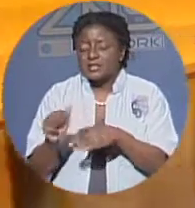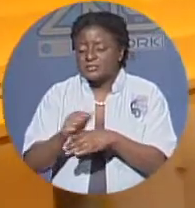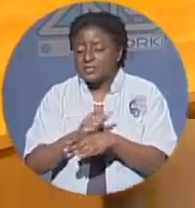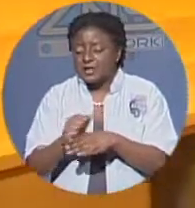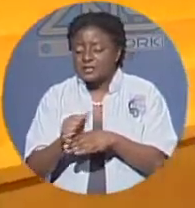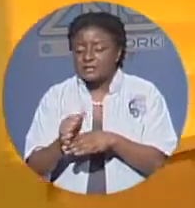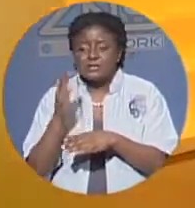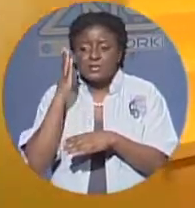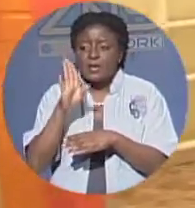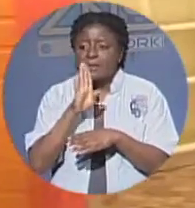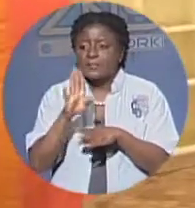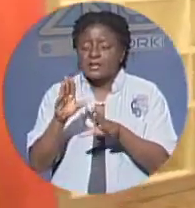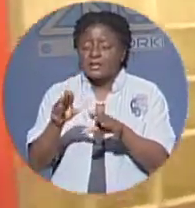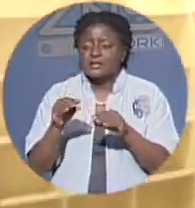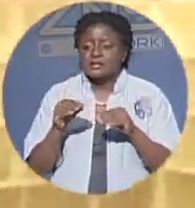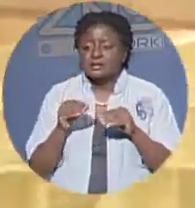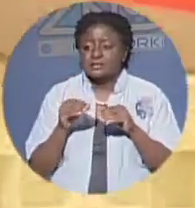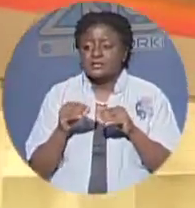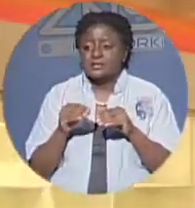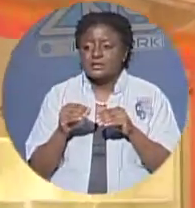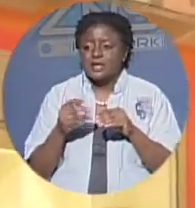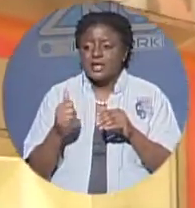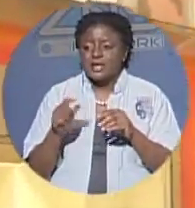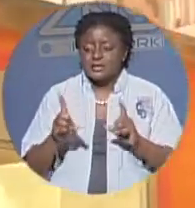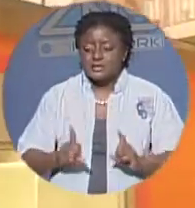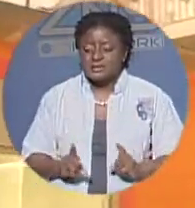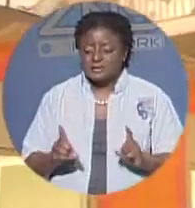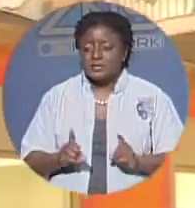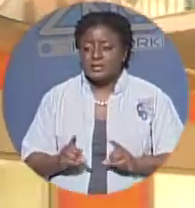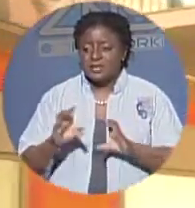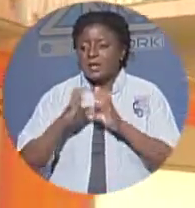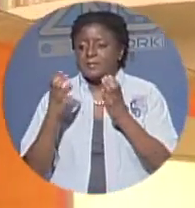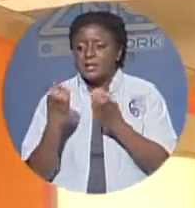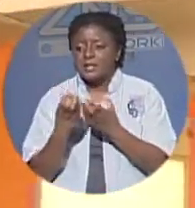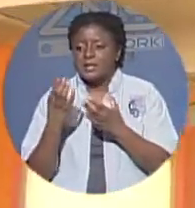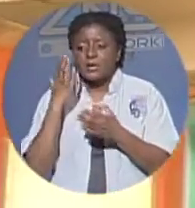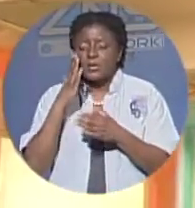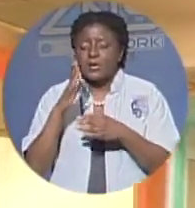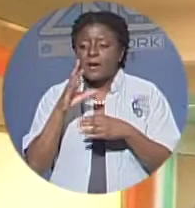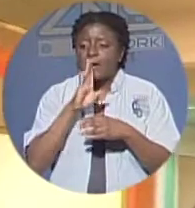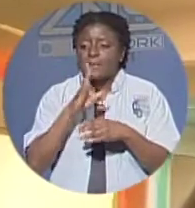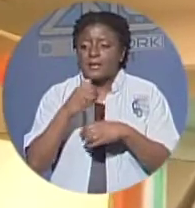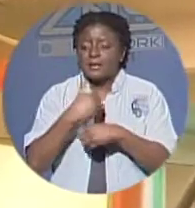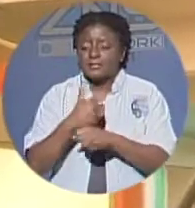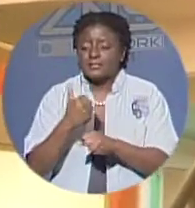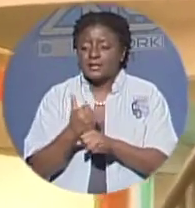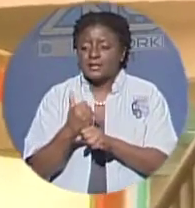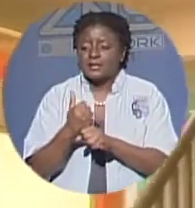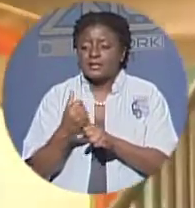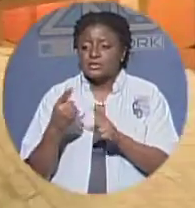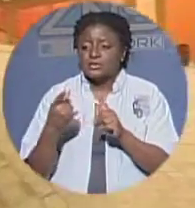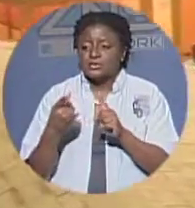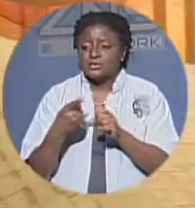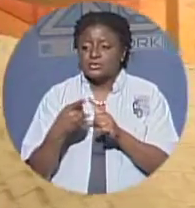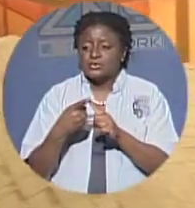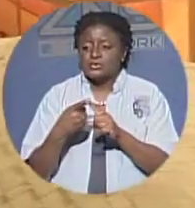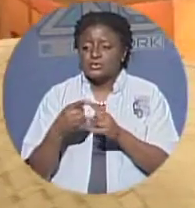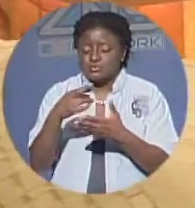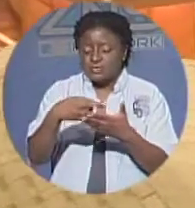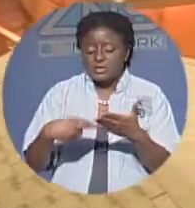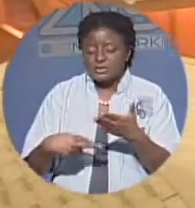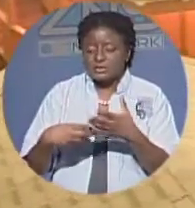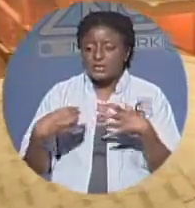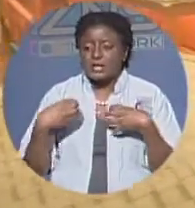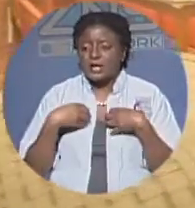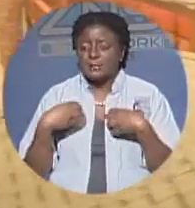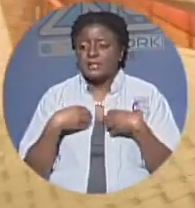disciplinary committee will be established to investigate complaints and make recommendations for suspension cancellation or reinstatement of